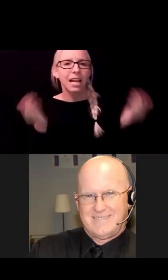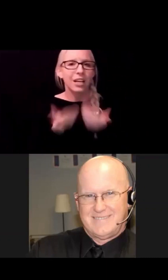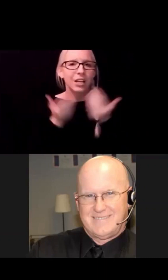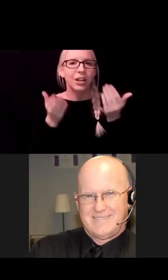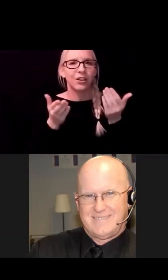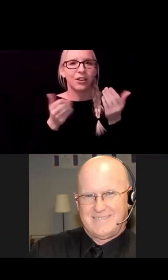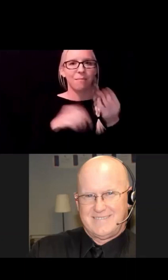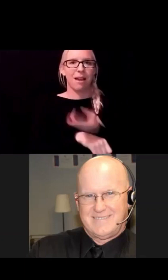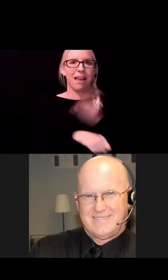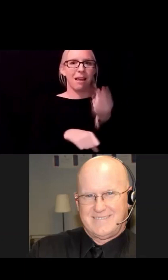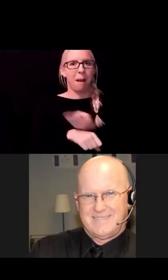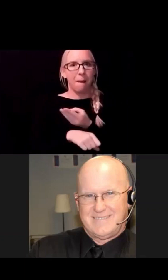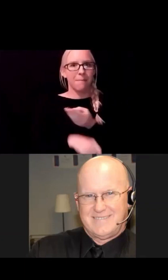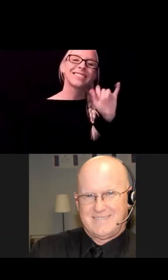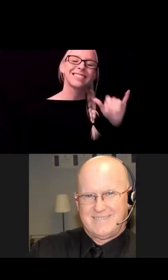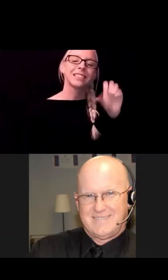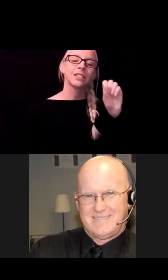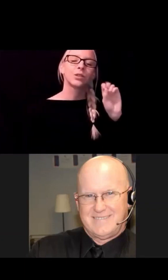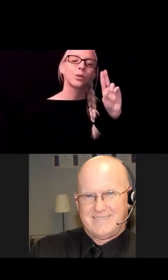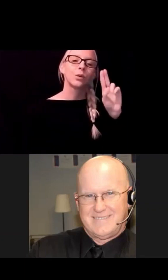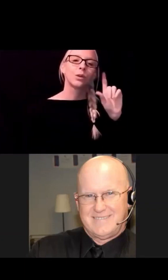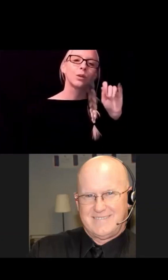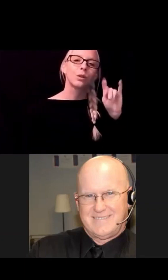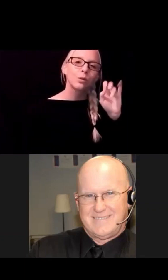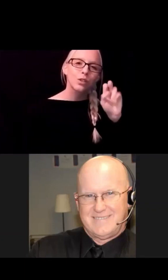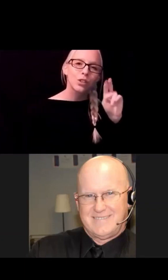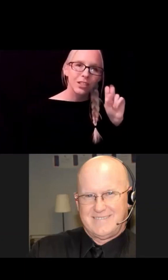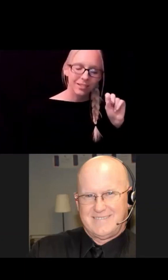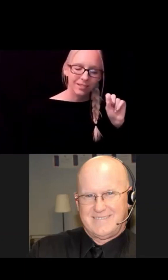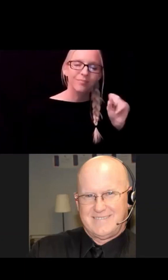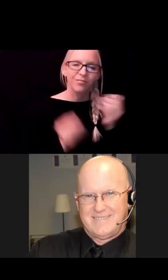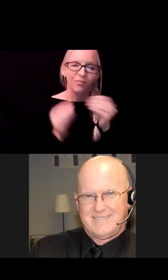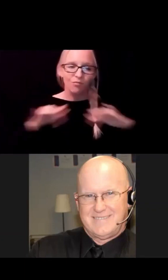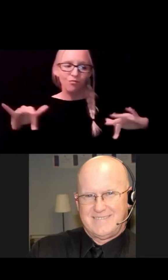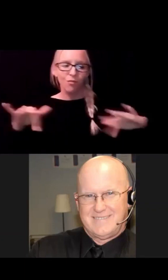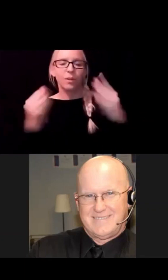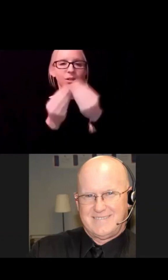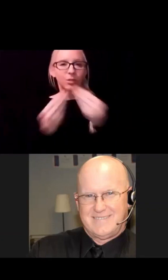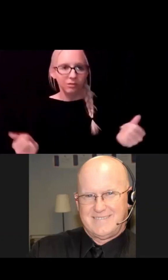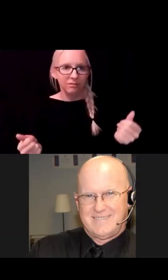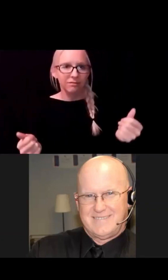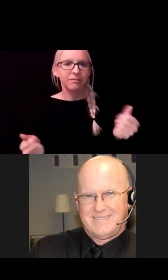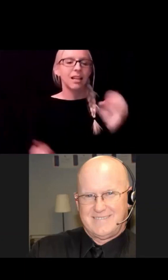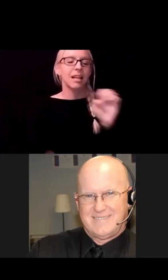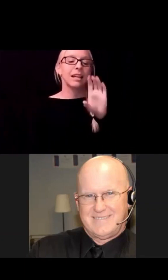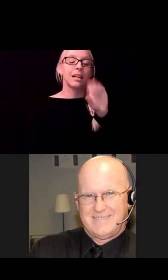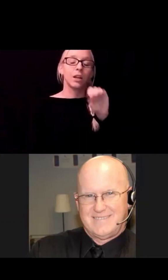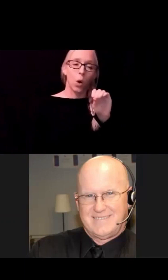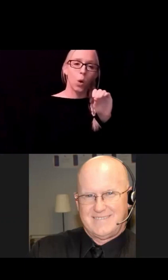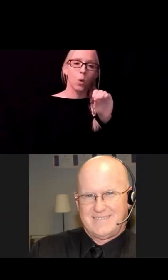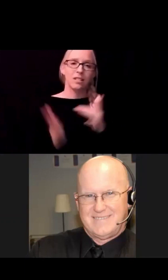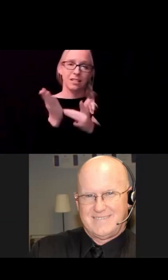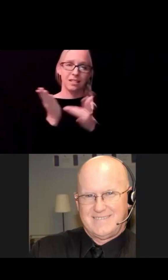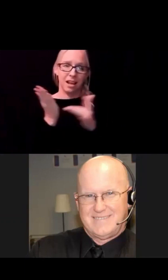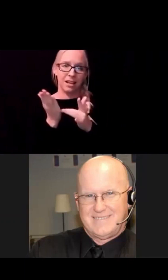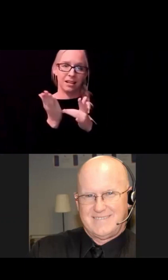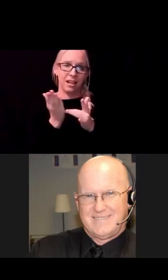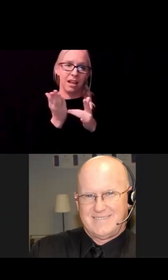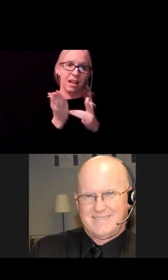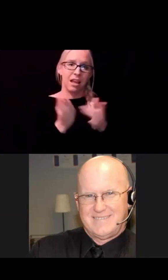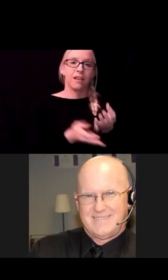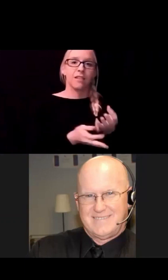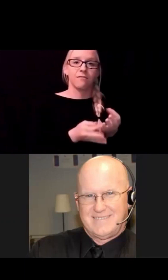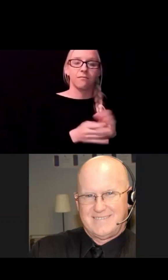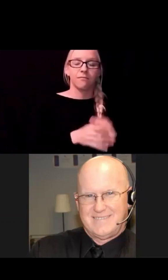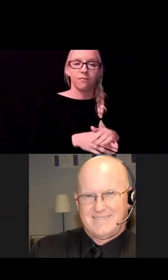do it because it's a really big undertaking. So Property Solutions Co-op is an ecotech property and facility maintenance cooperative here in Miami,